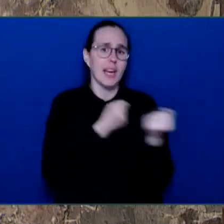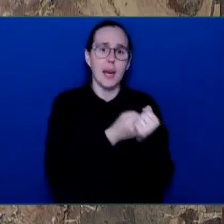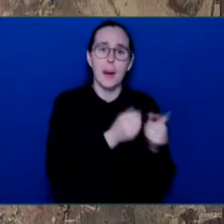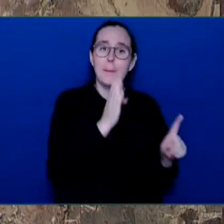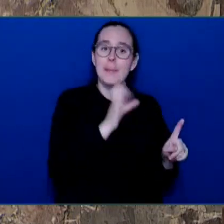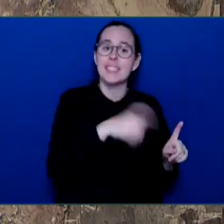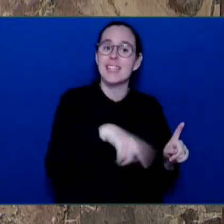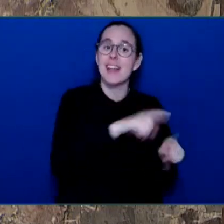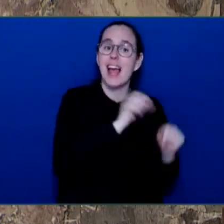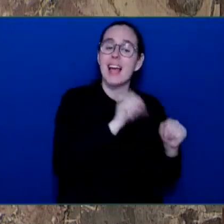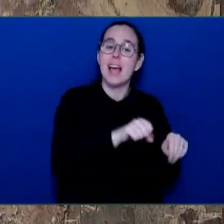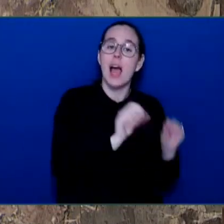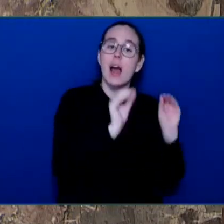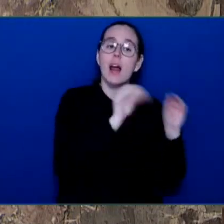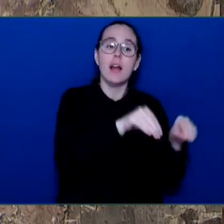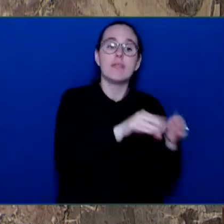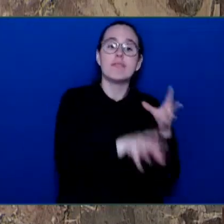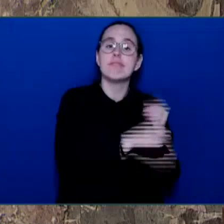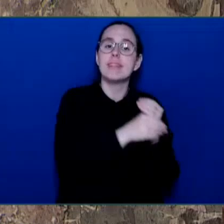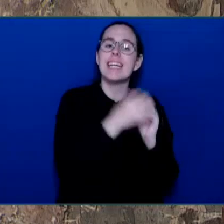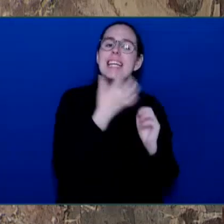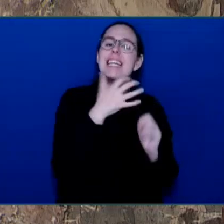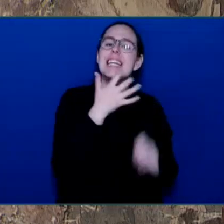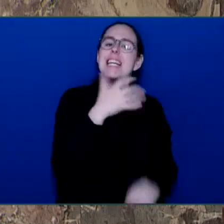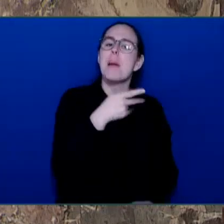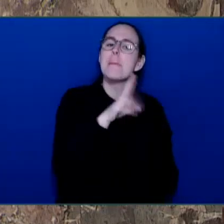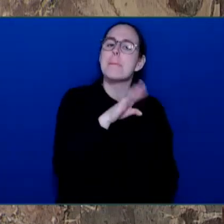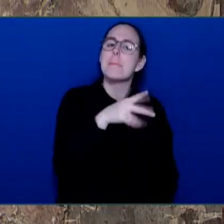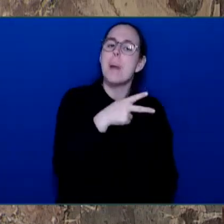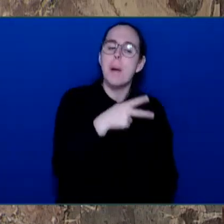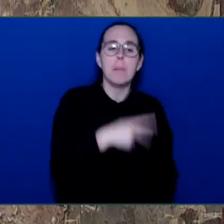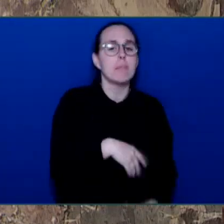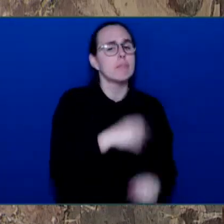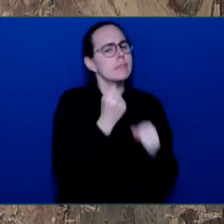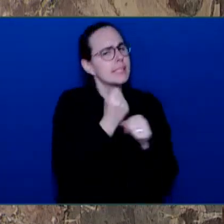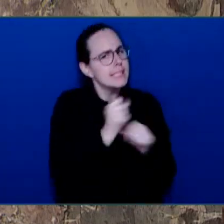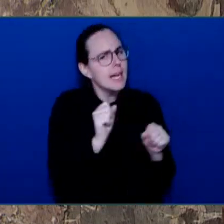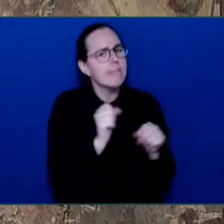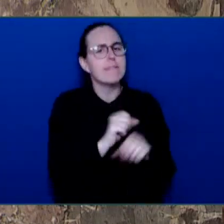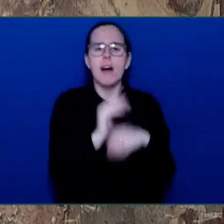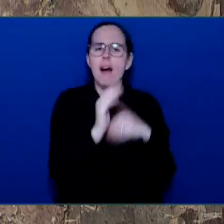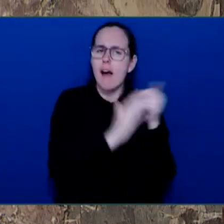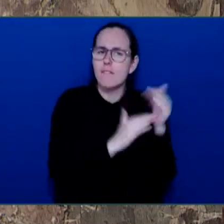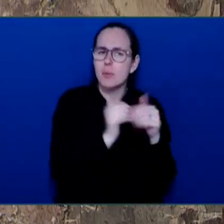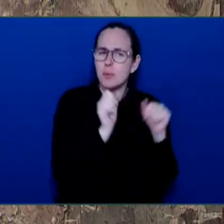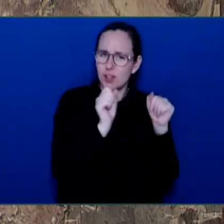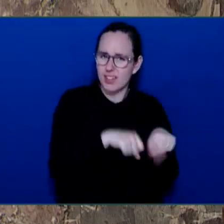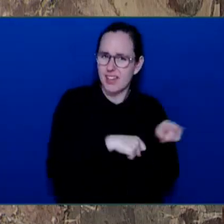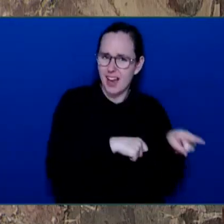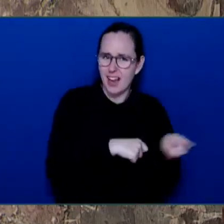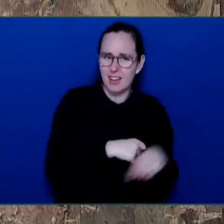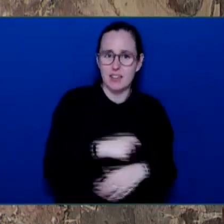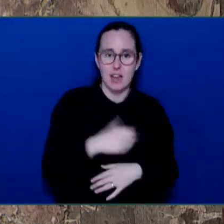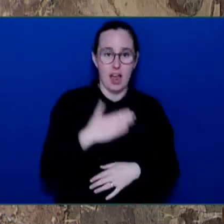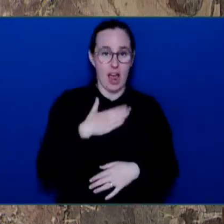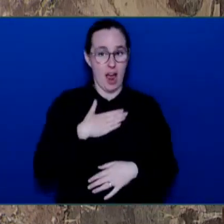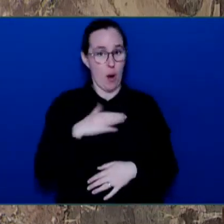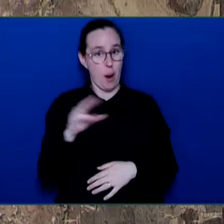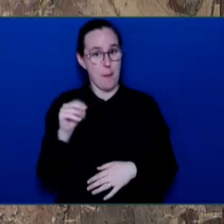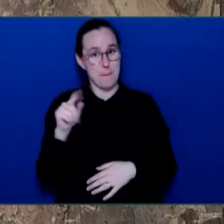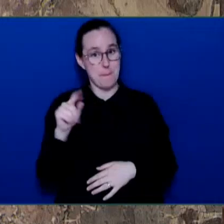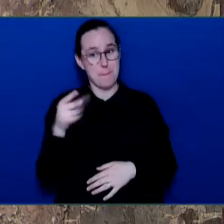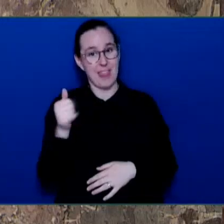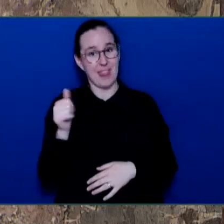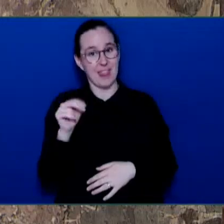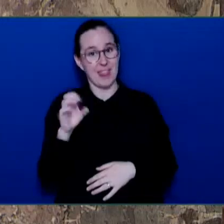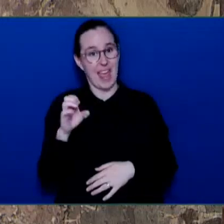We are ahead of our methane emission reduction targets. The only target that was missed was the 2020 target set